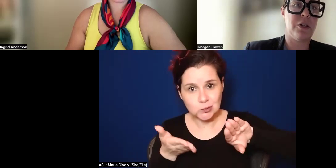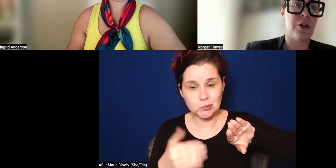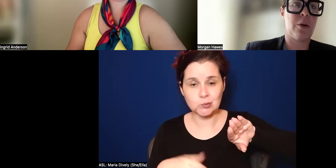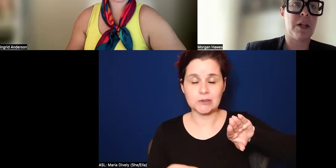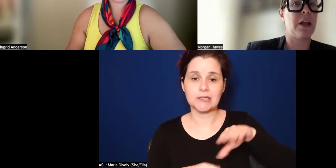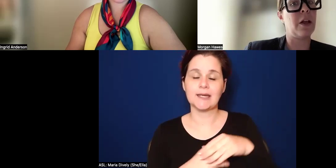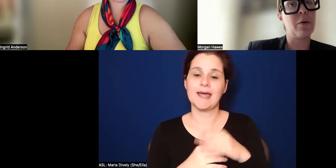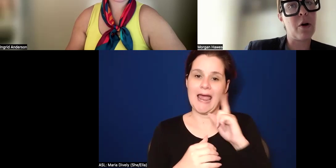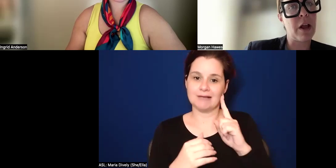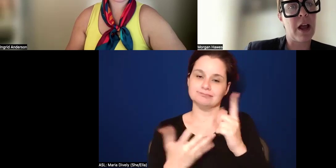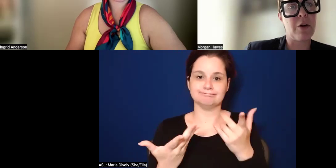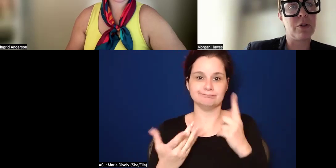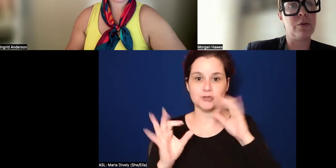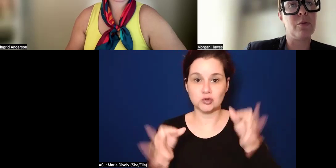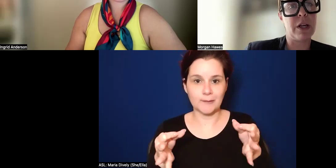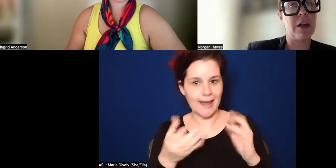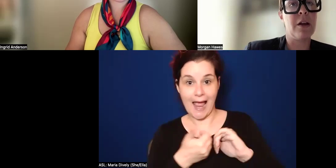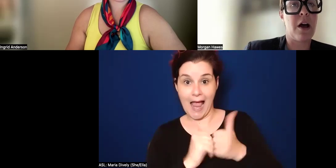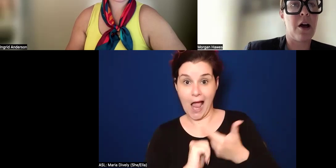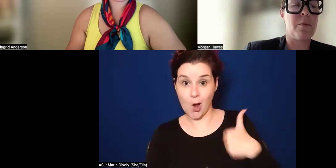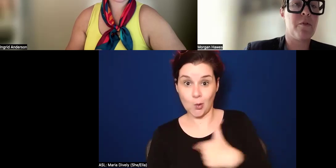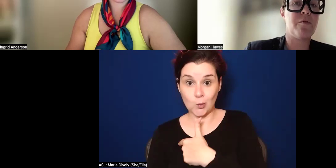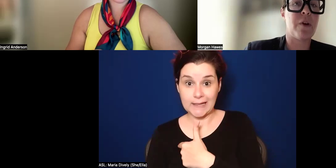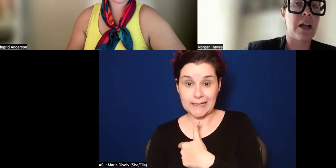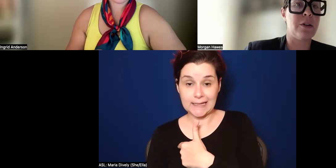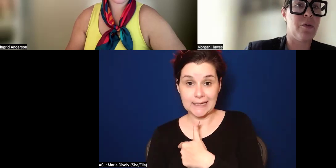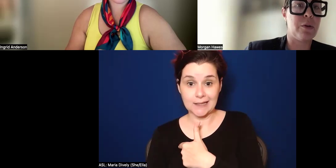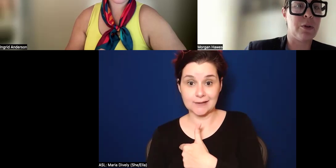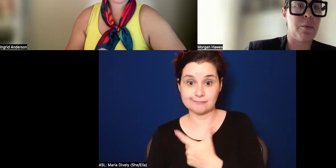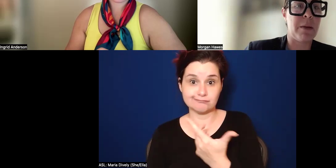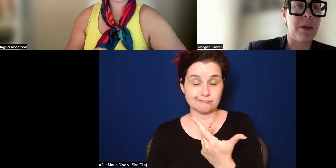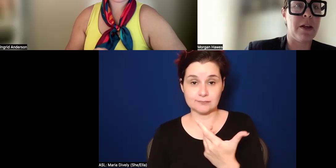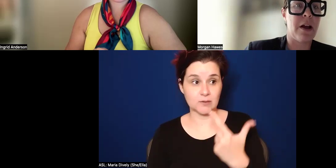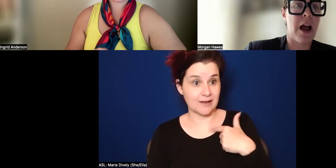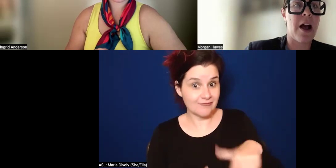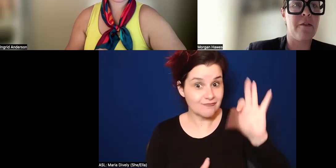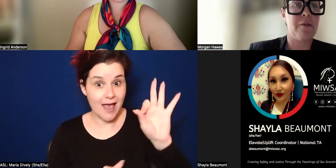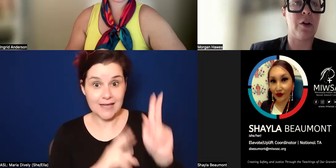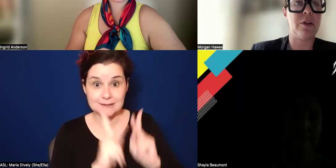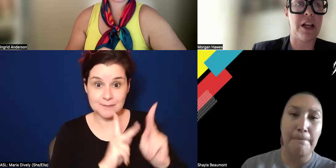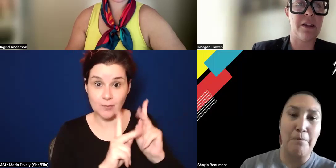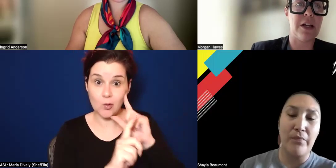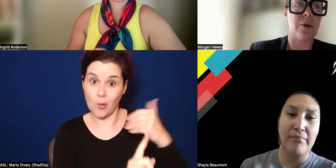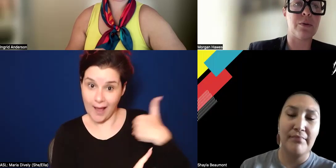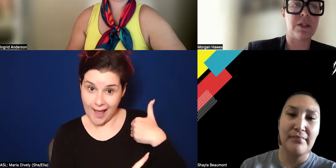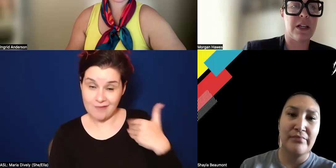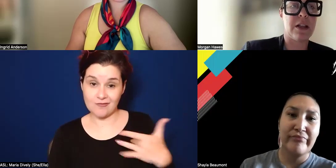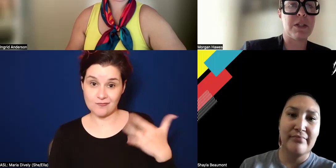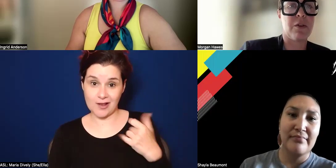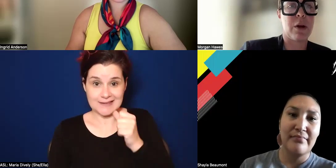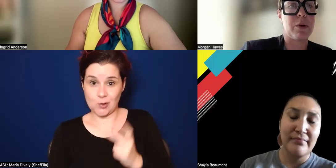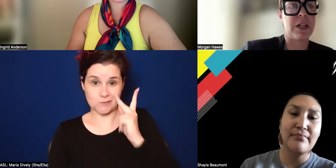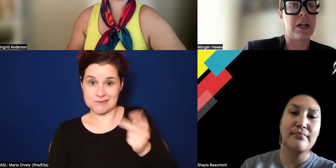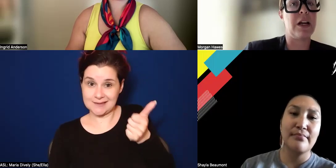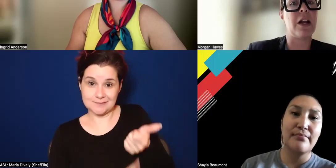And determine like, okay, how do we, um, find the folks who maybe have felt like they don't see